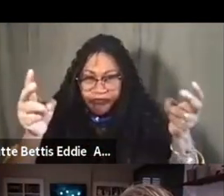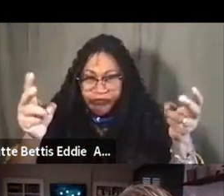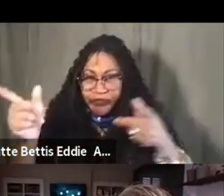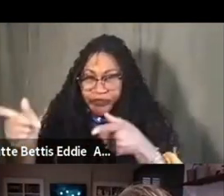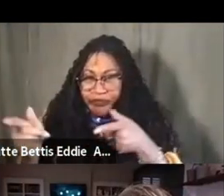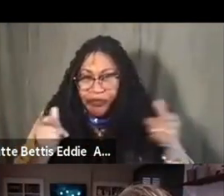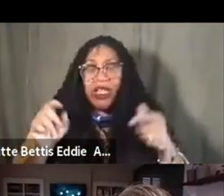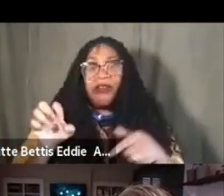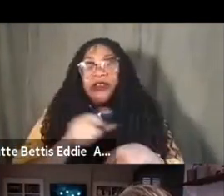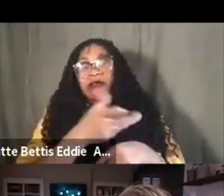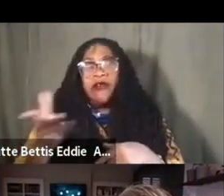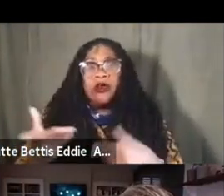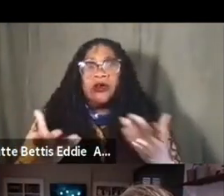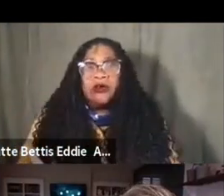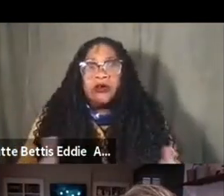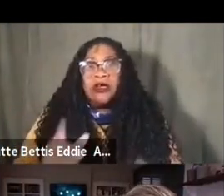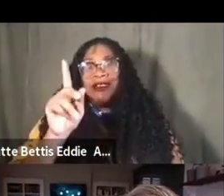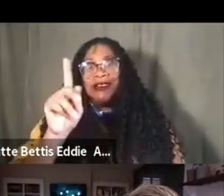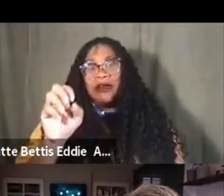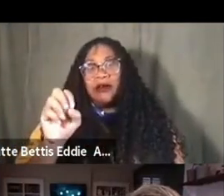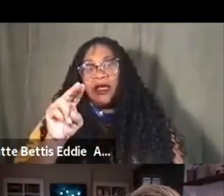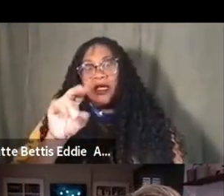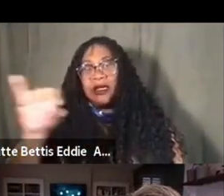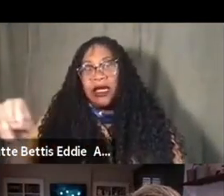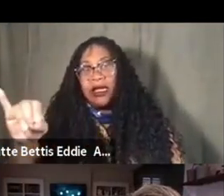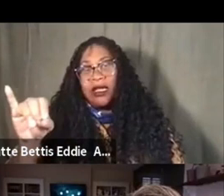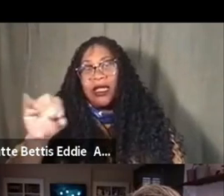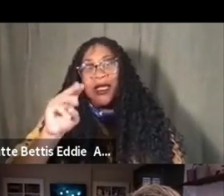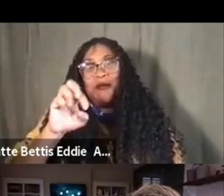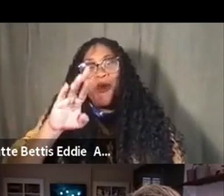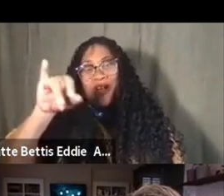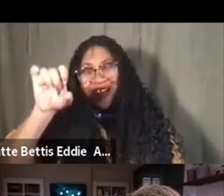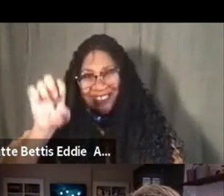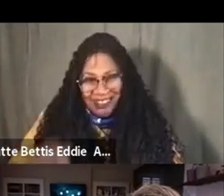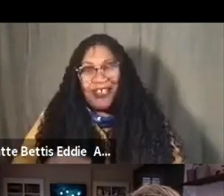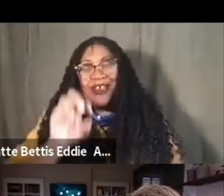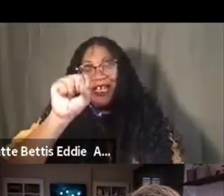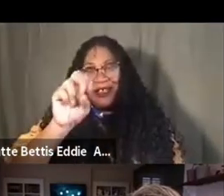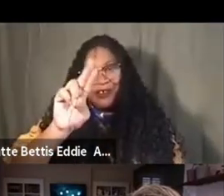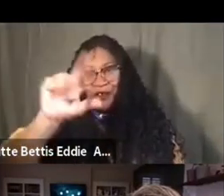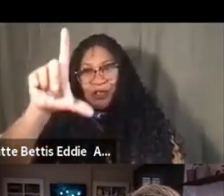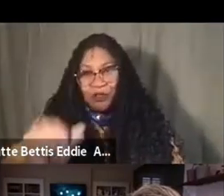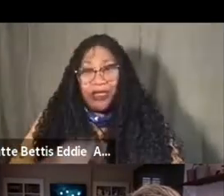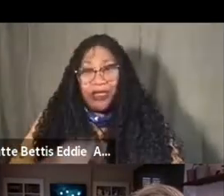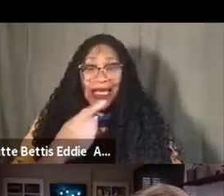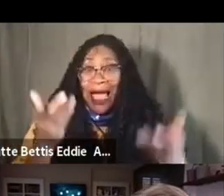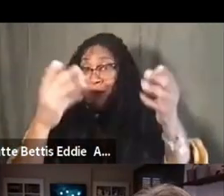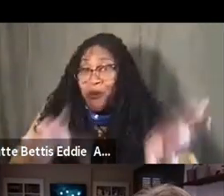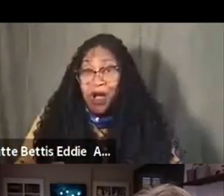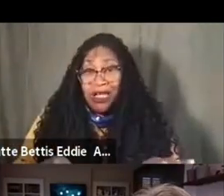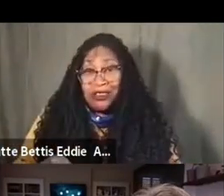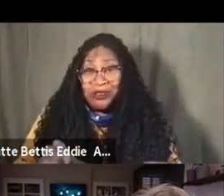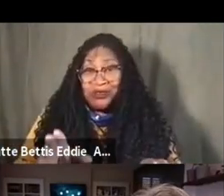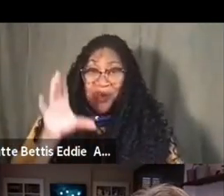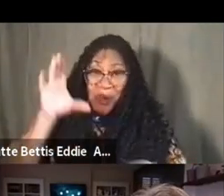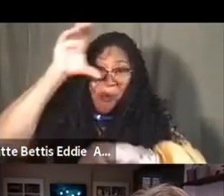for me, there's a couple, you know, for me, it's Toni Morrison, um, Sula, you know, the quote that's, um, where Sula says, I don't want to make somebody else,